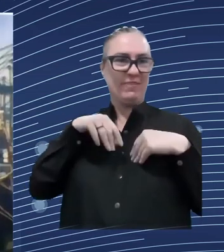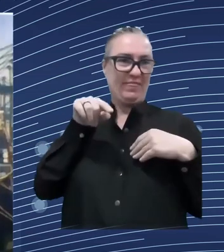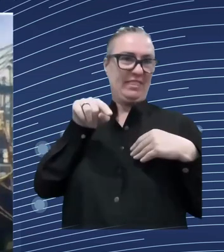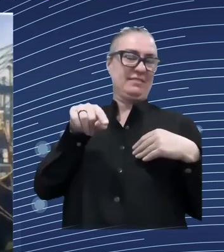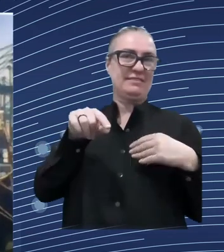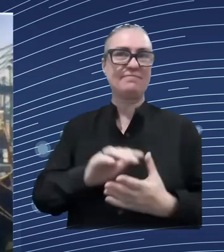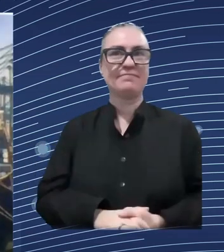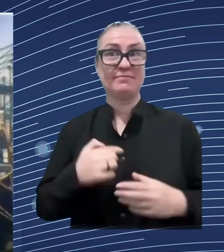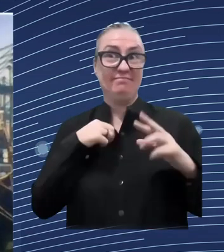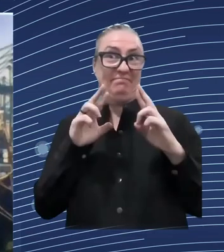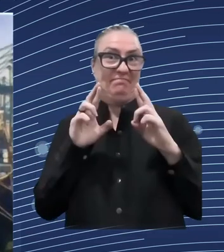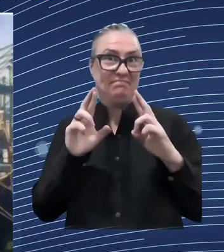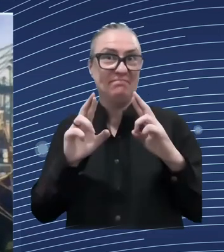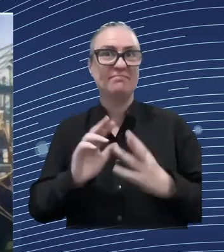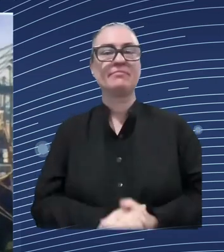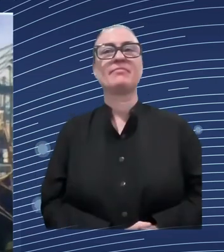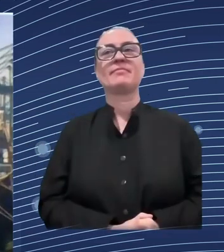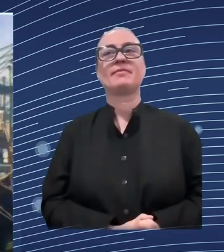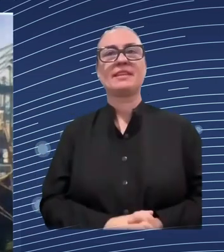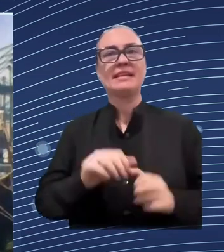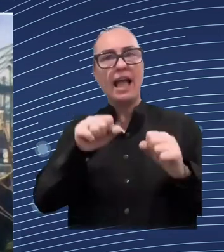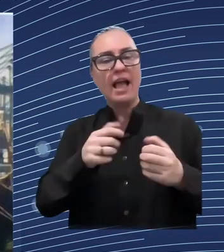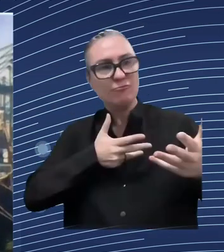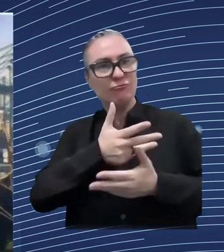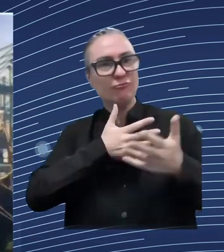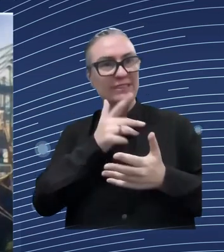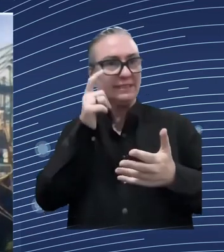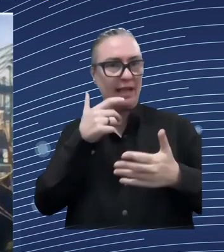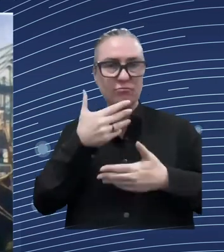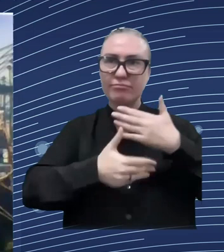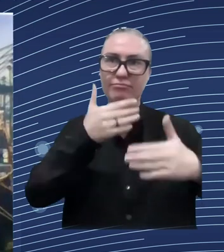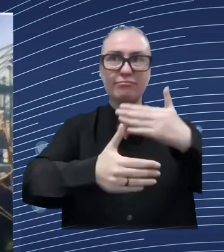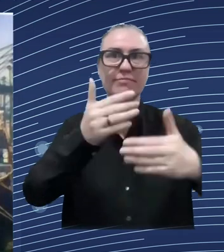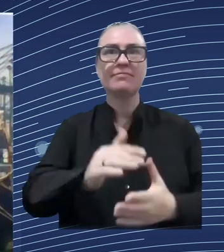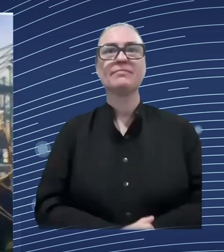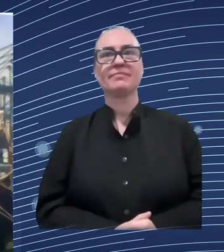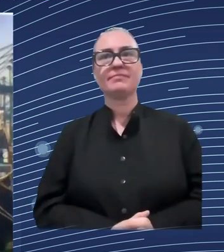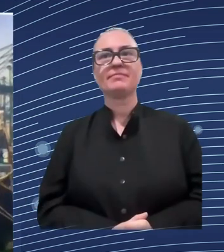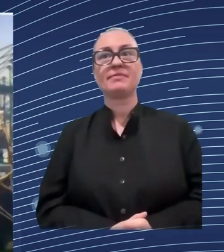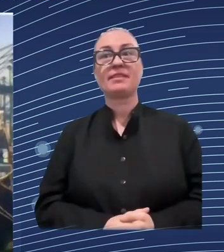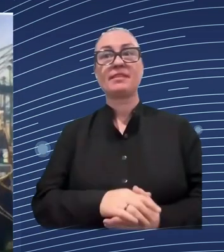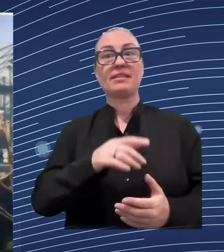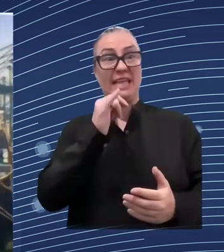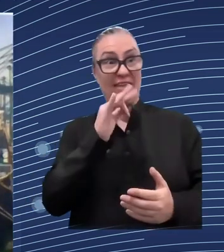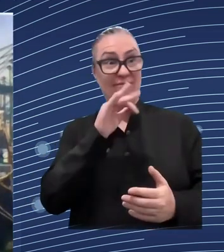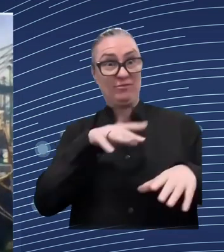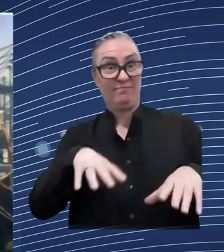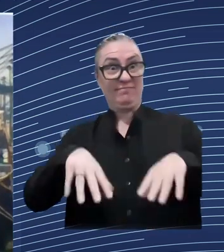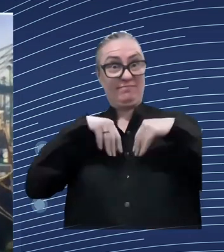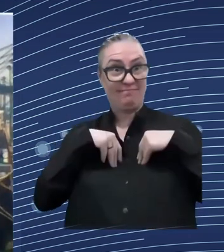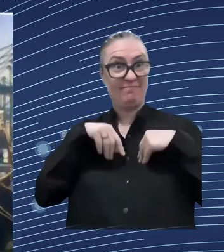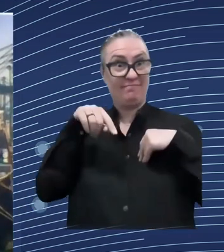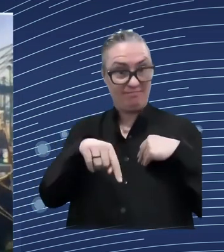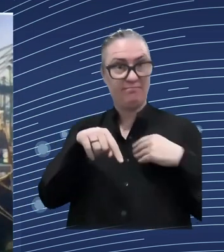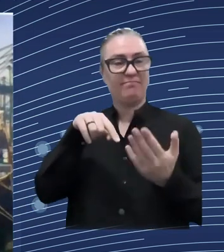entirely on on member states uh coming to to but but certainly we're working very closely i didn't entirely answer your